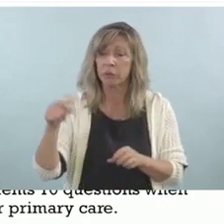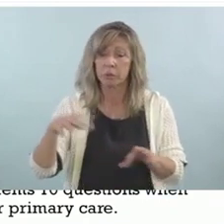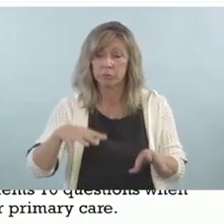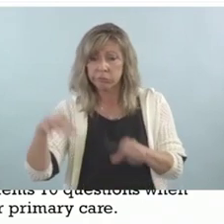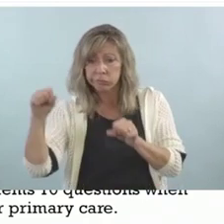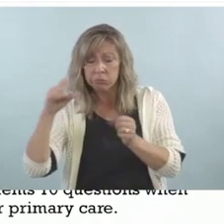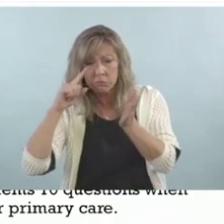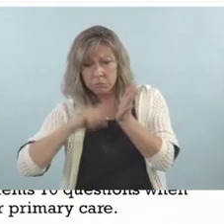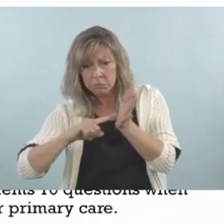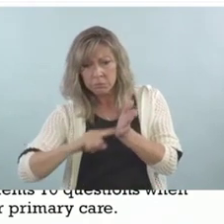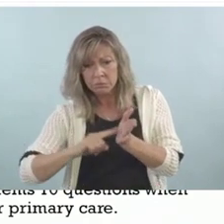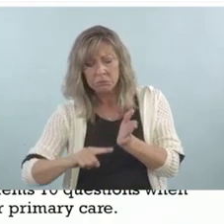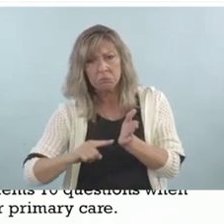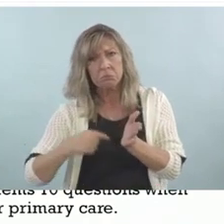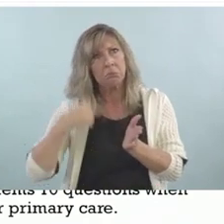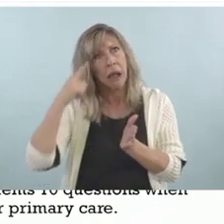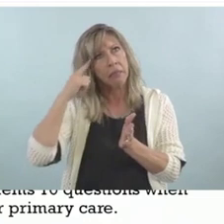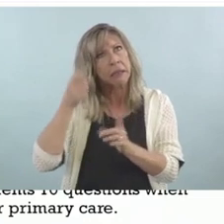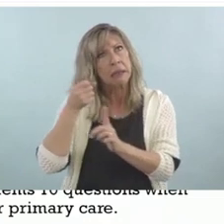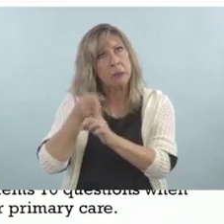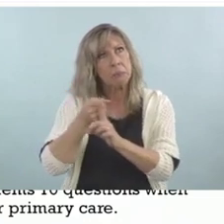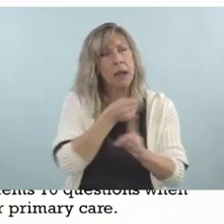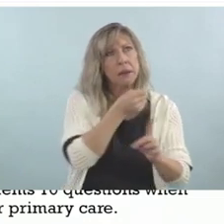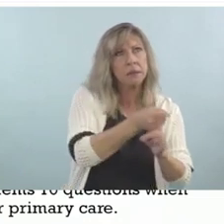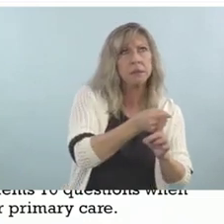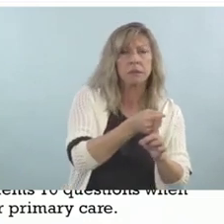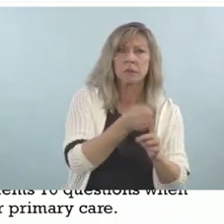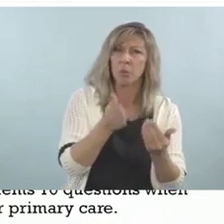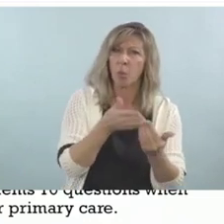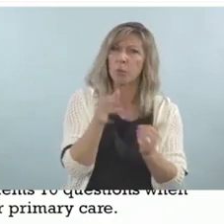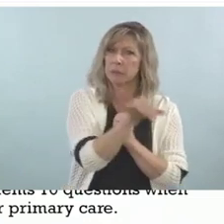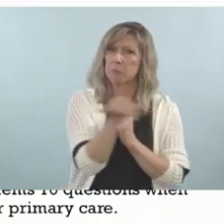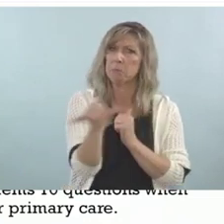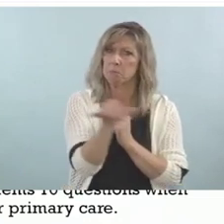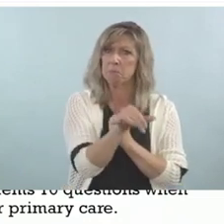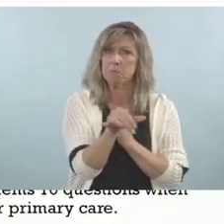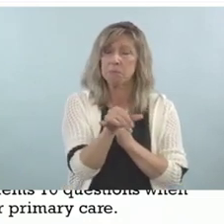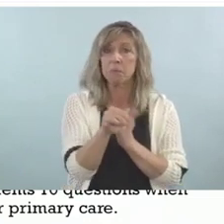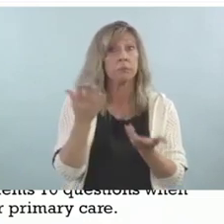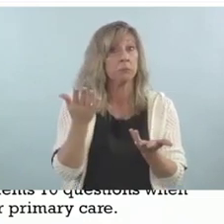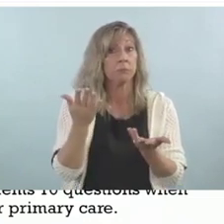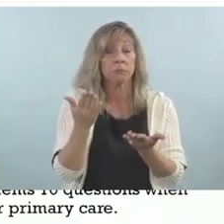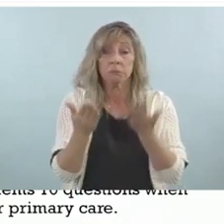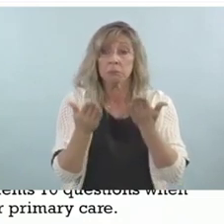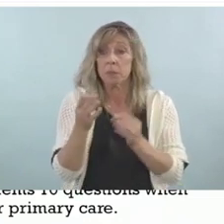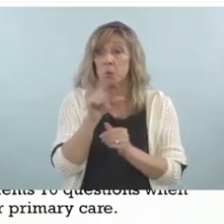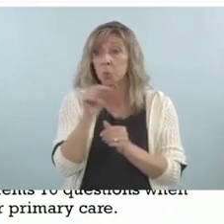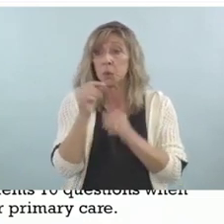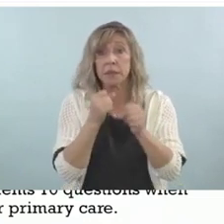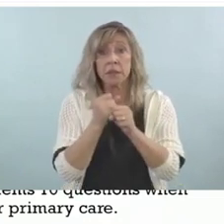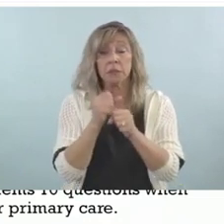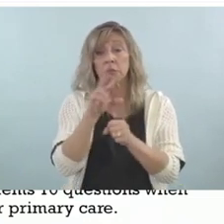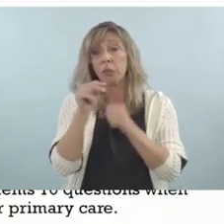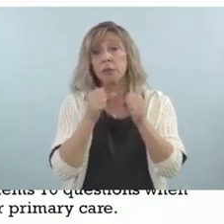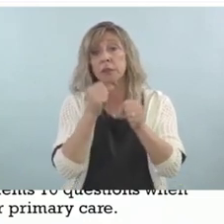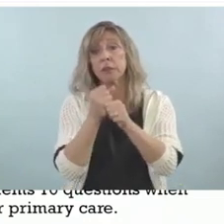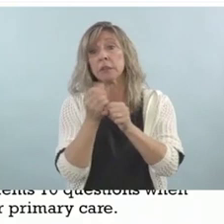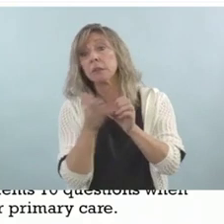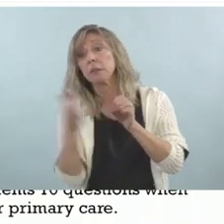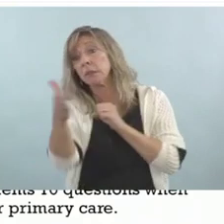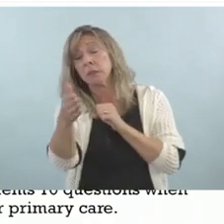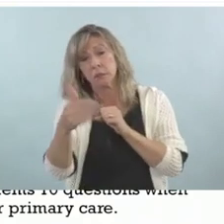impact. I think probably 20 or 30 years from now, we'll be looking back at another study that was done by